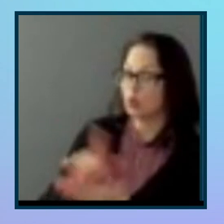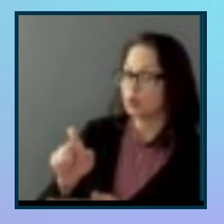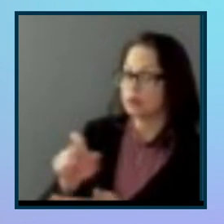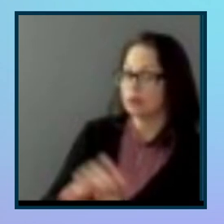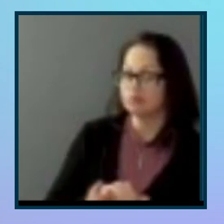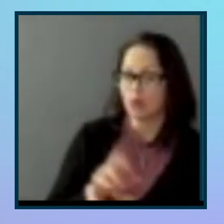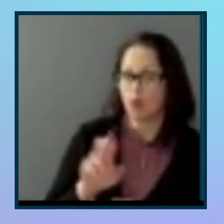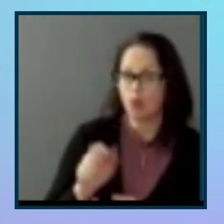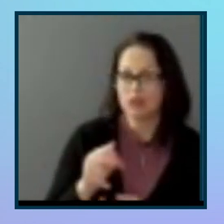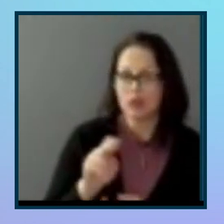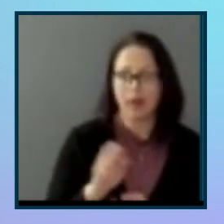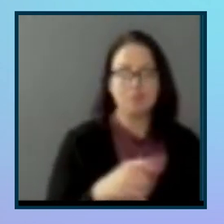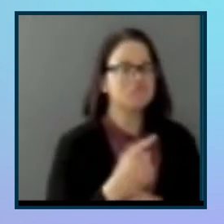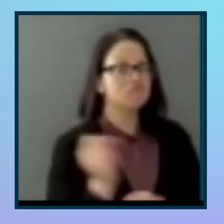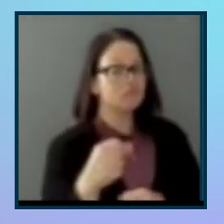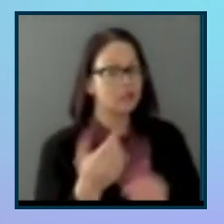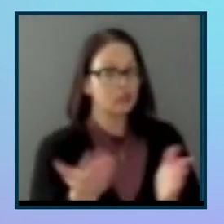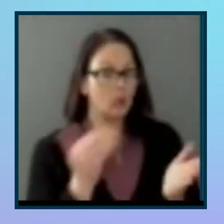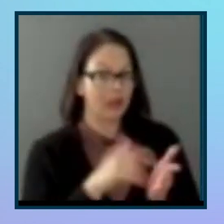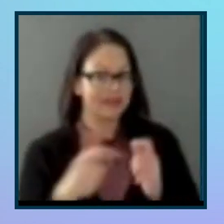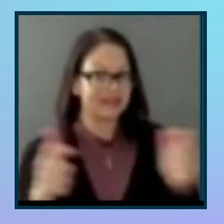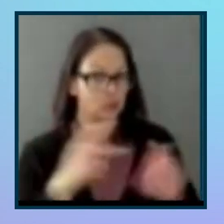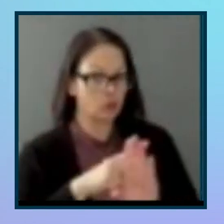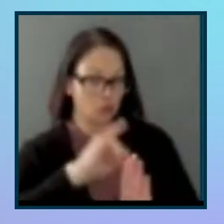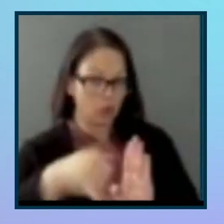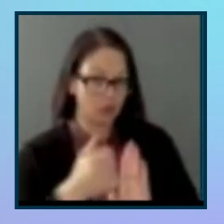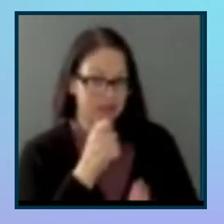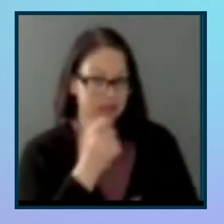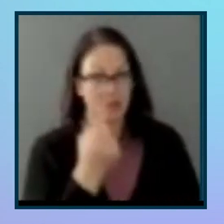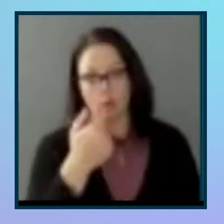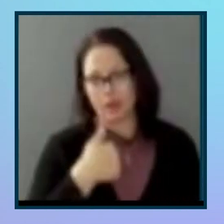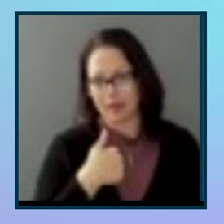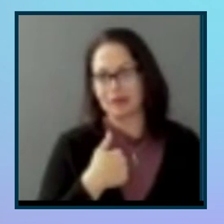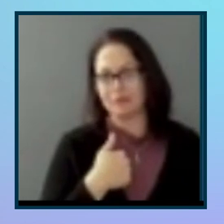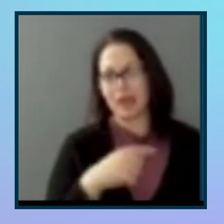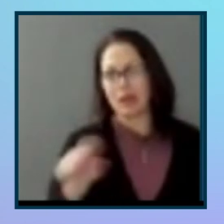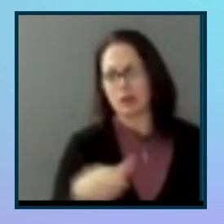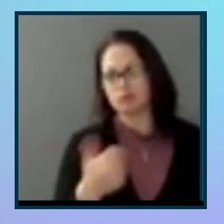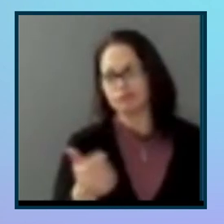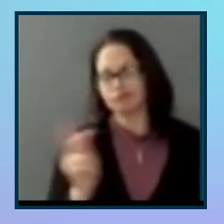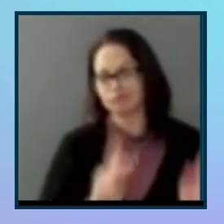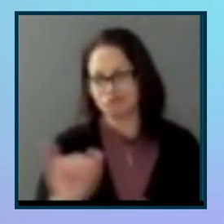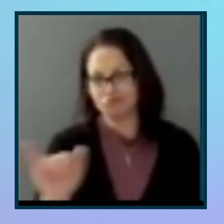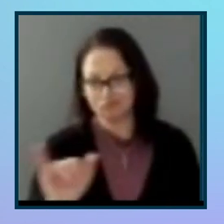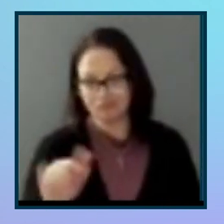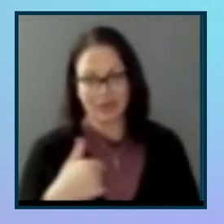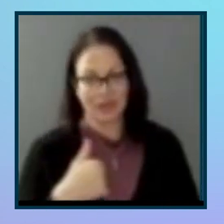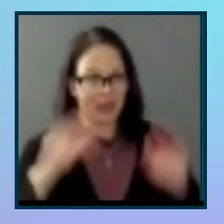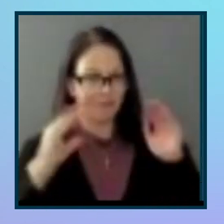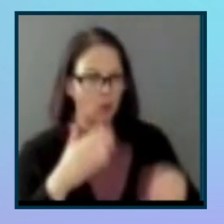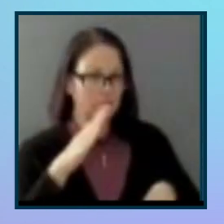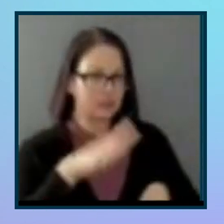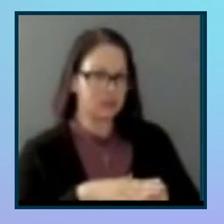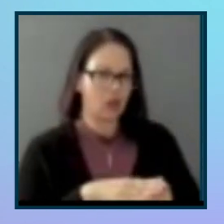So, again, this is a huge project that it's not just me, there's a lot of folks and I'm, I'm really focused on more